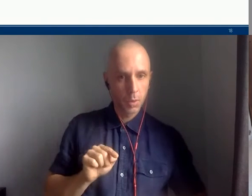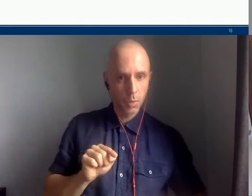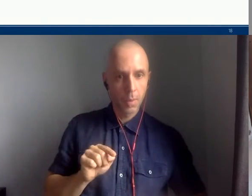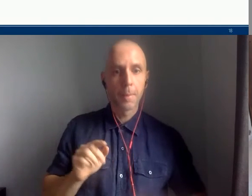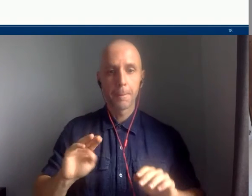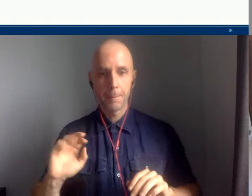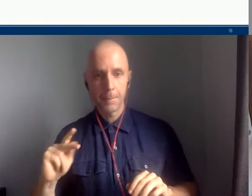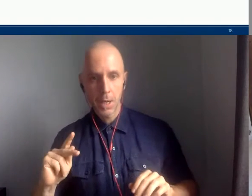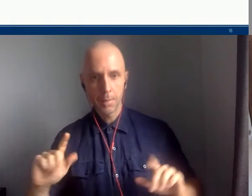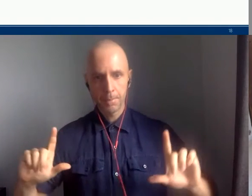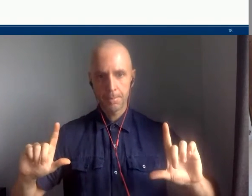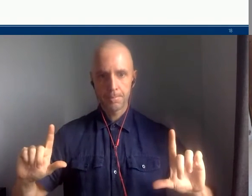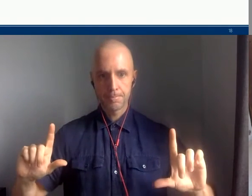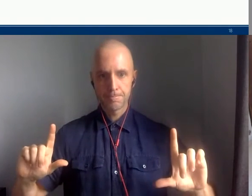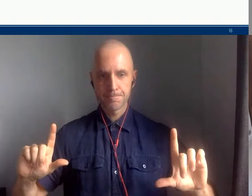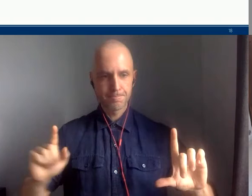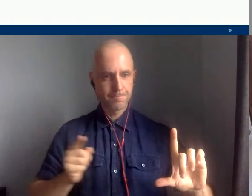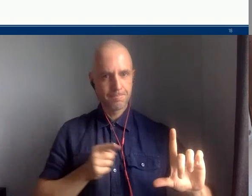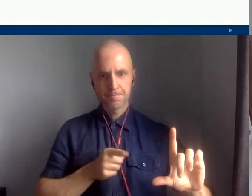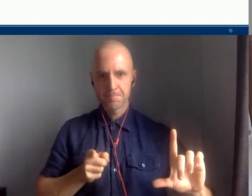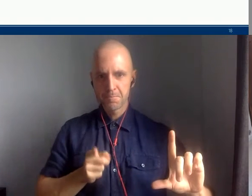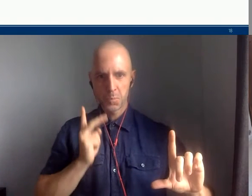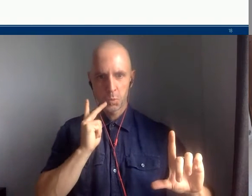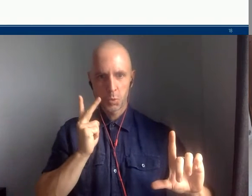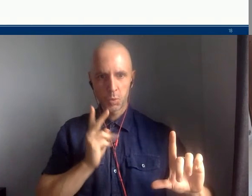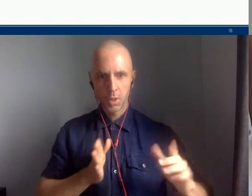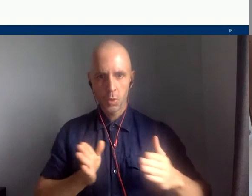on the car as a means of transportation.